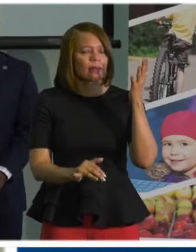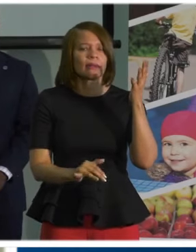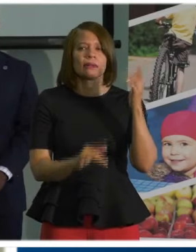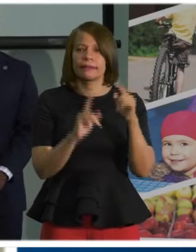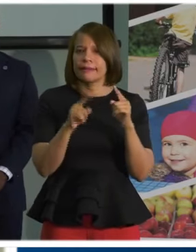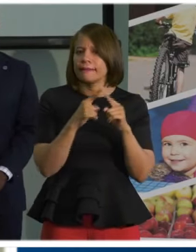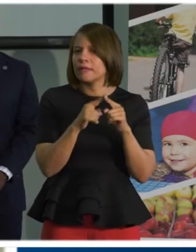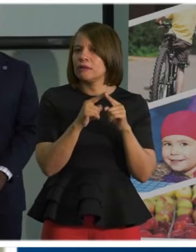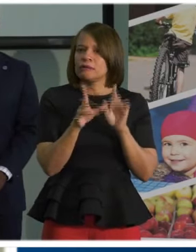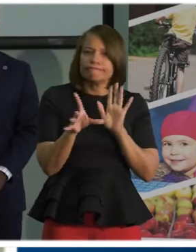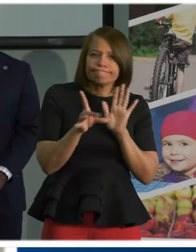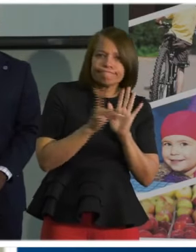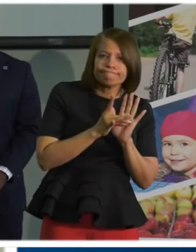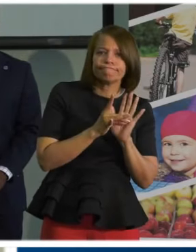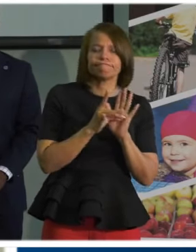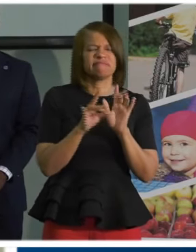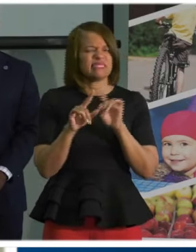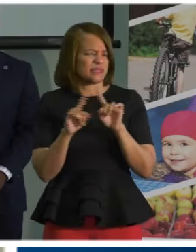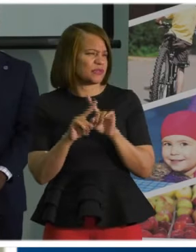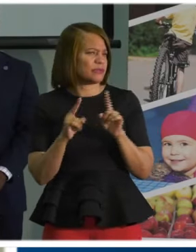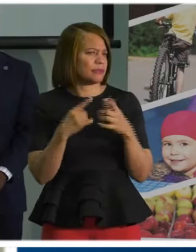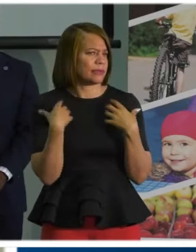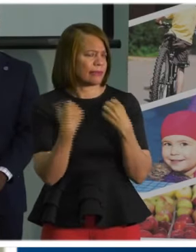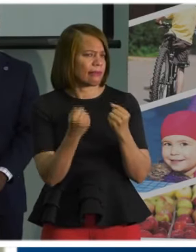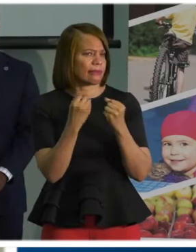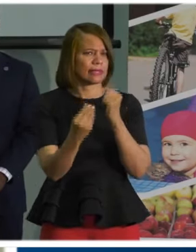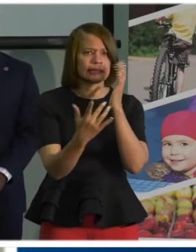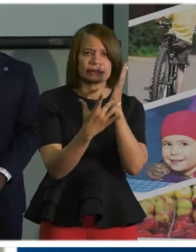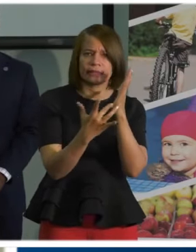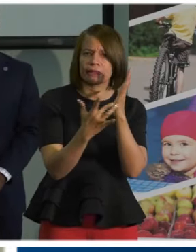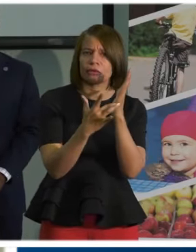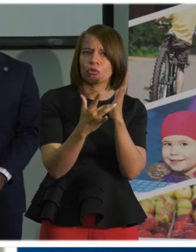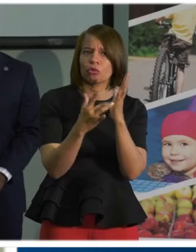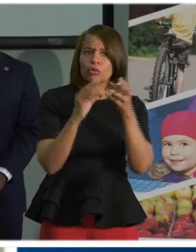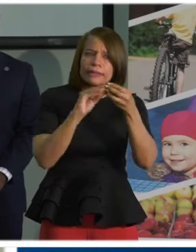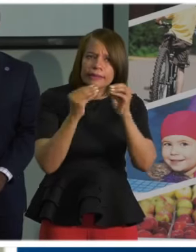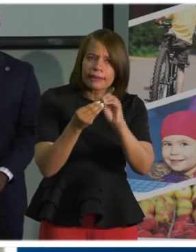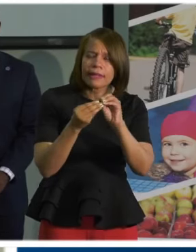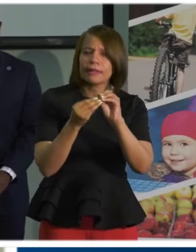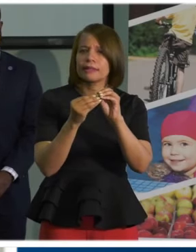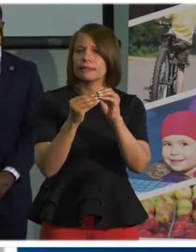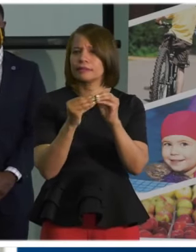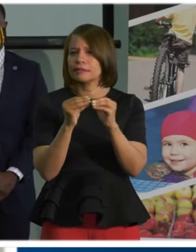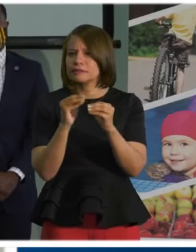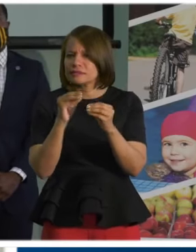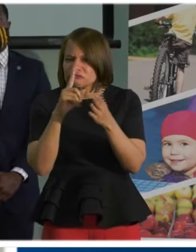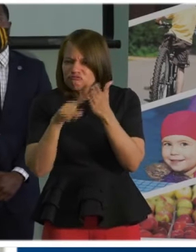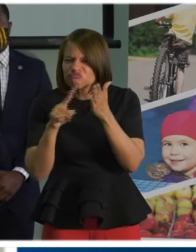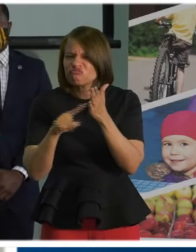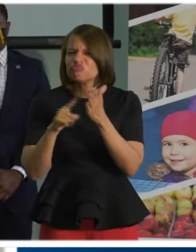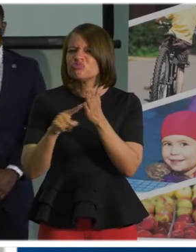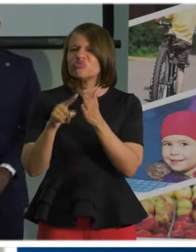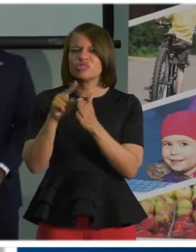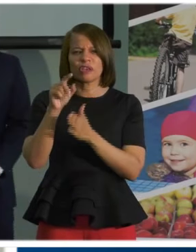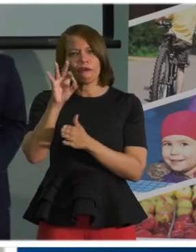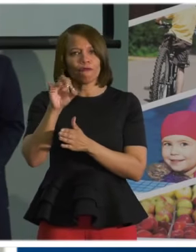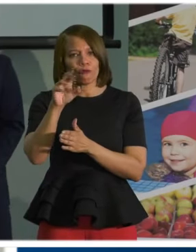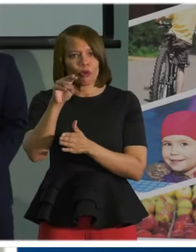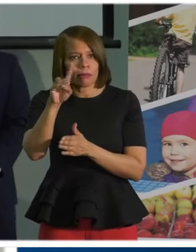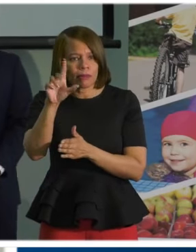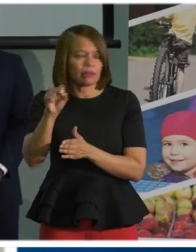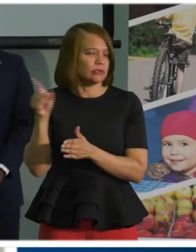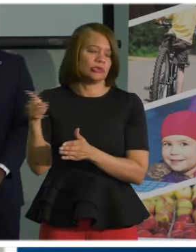uh, a bunch of different, uh, health and technical data and formulas that she uses that she knows a whole lot more about than I do,